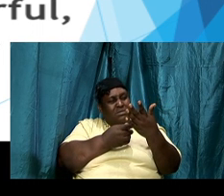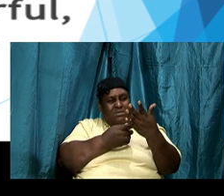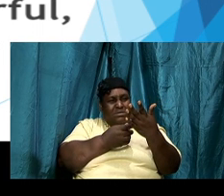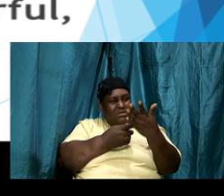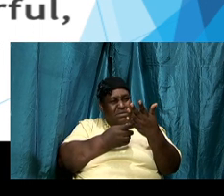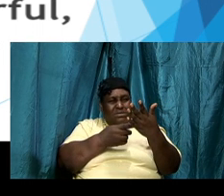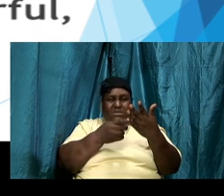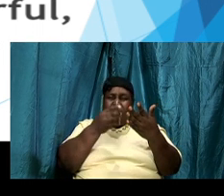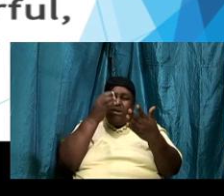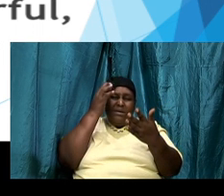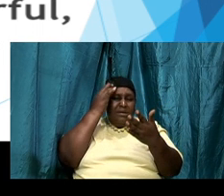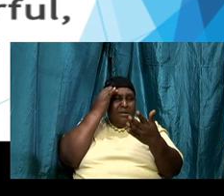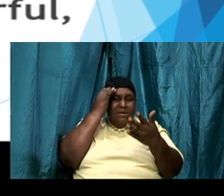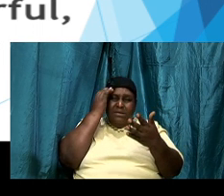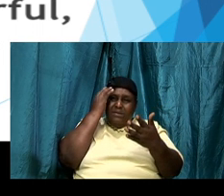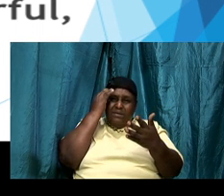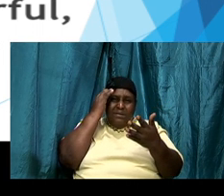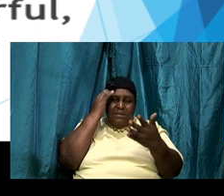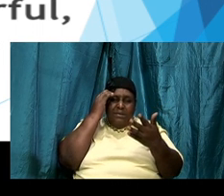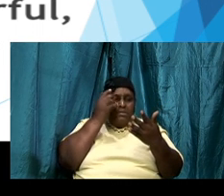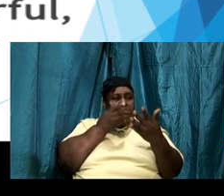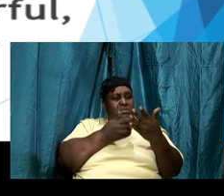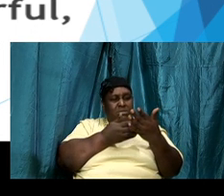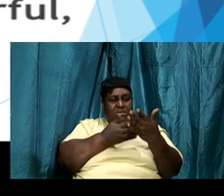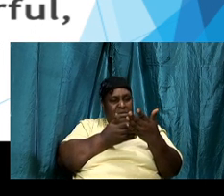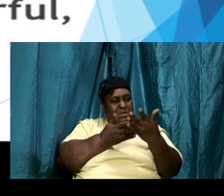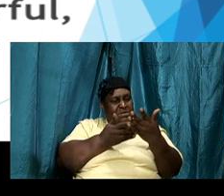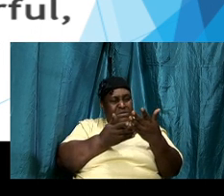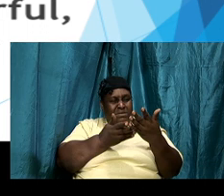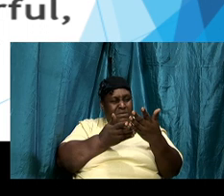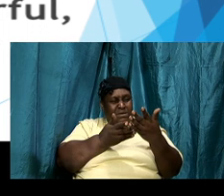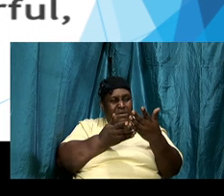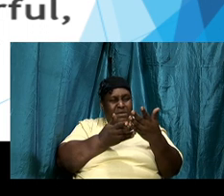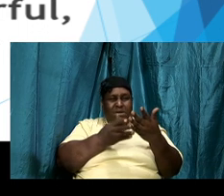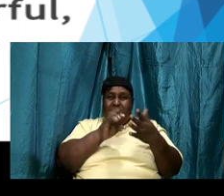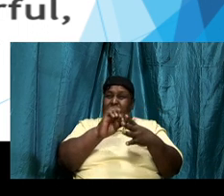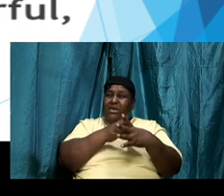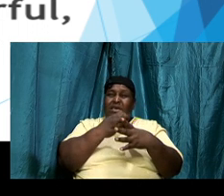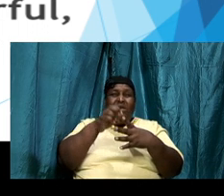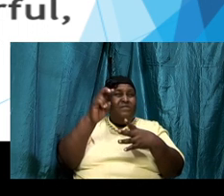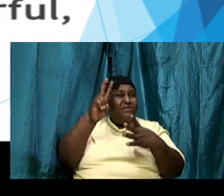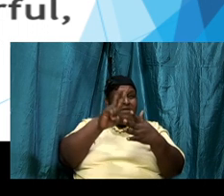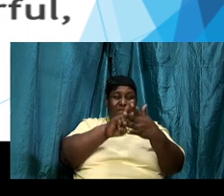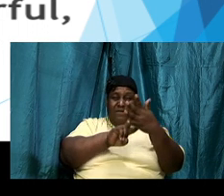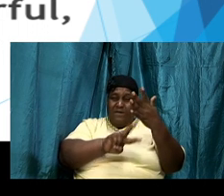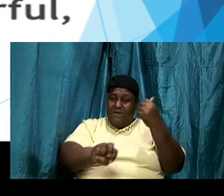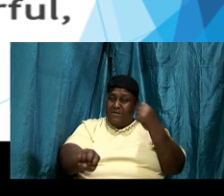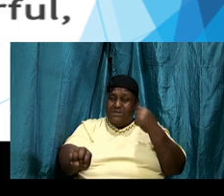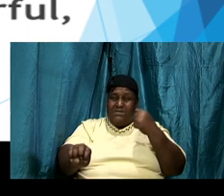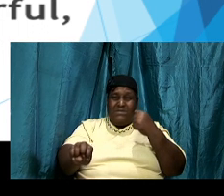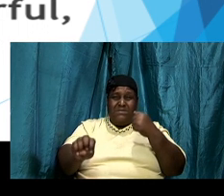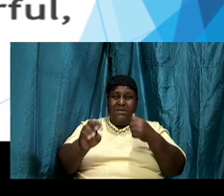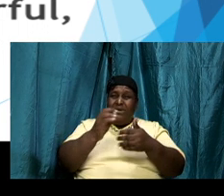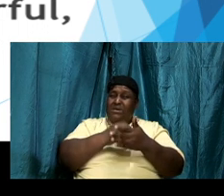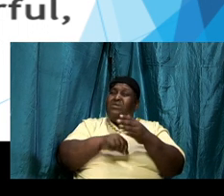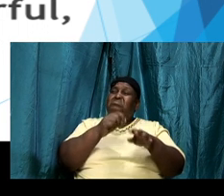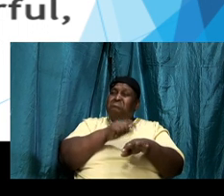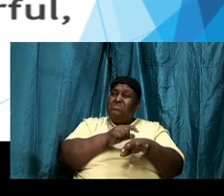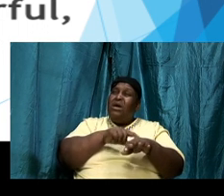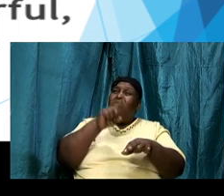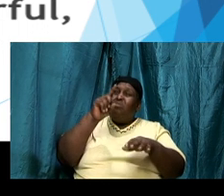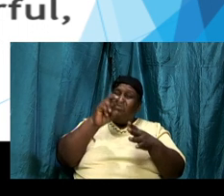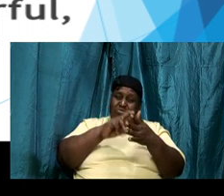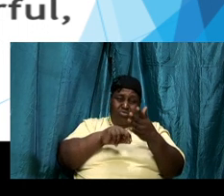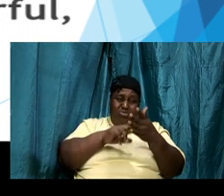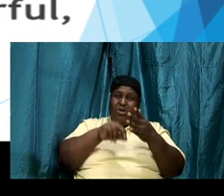chapters it could be just even a verse because sometimes we read one verse and that verse is